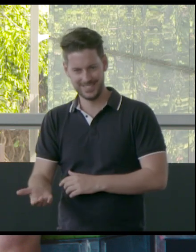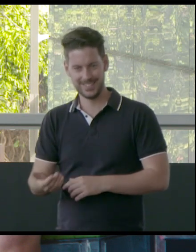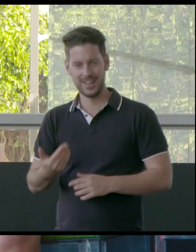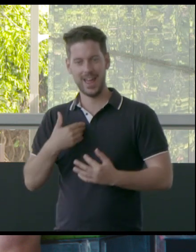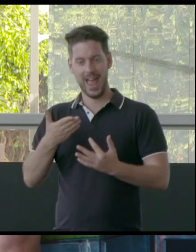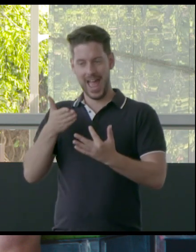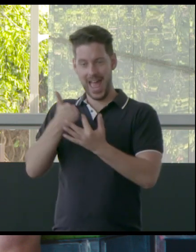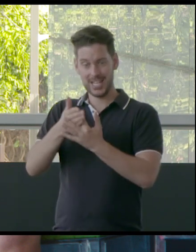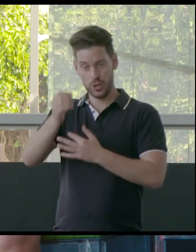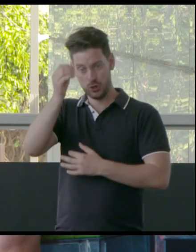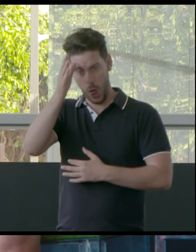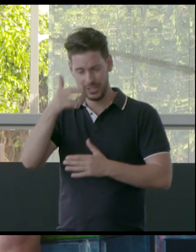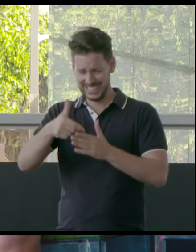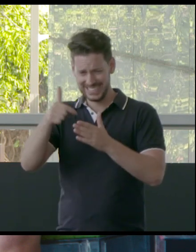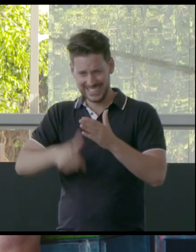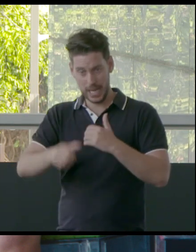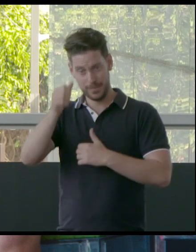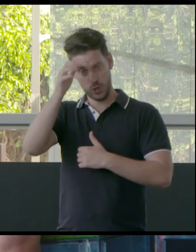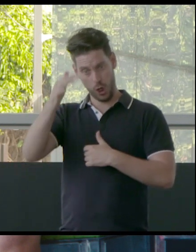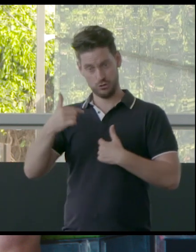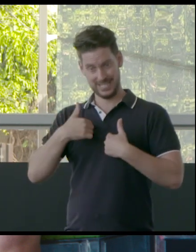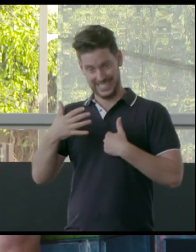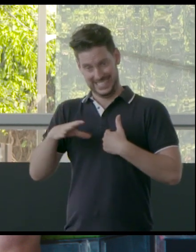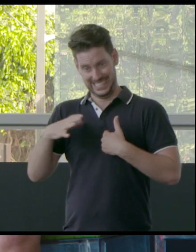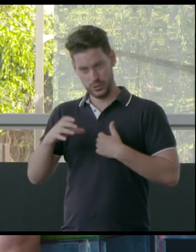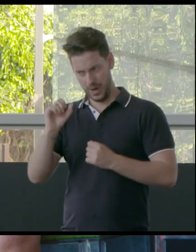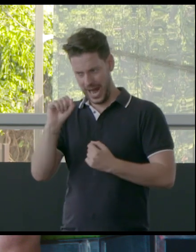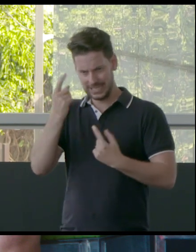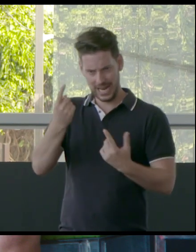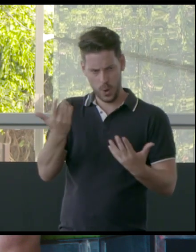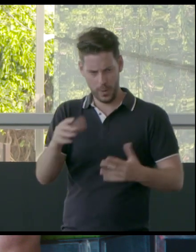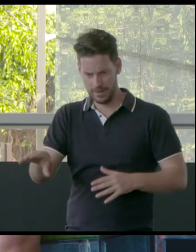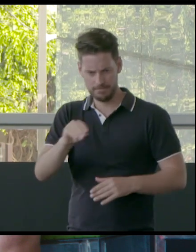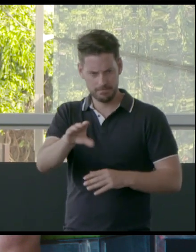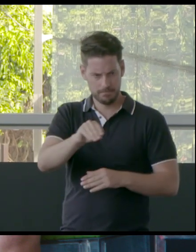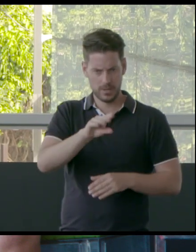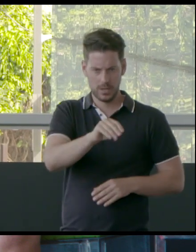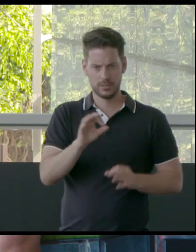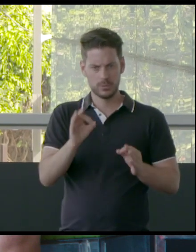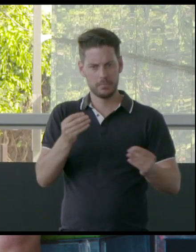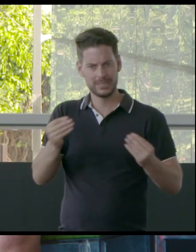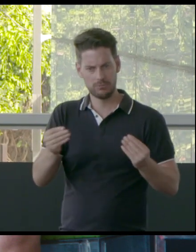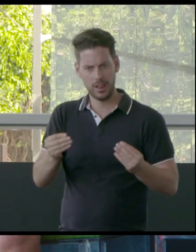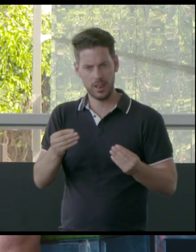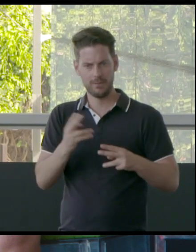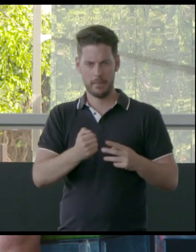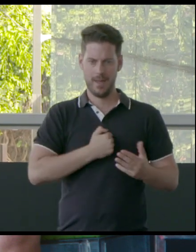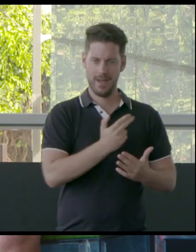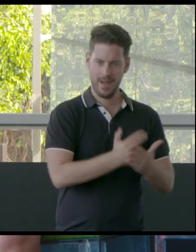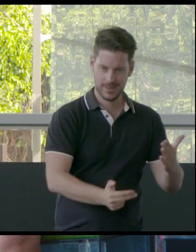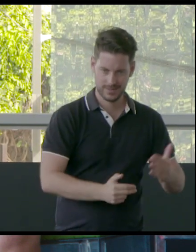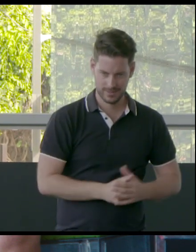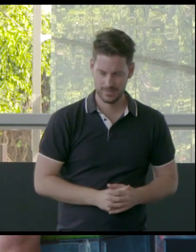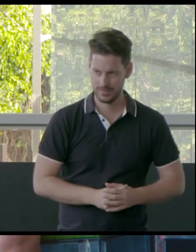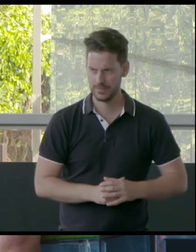that knowledge, the deep knowledge that's required to understand where you get this material from. And, as I mentioned